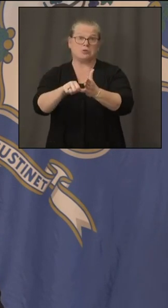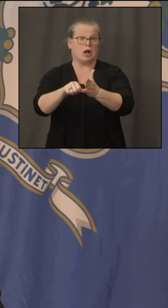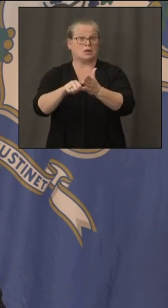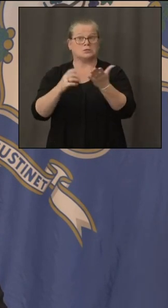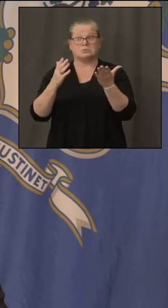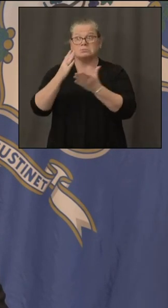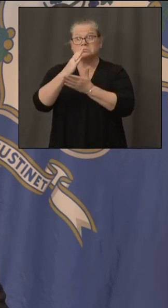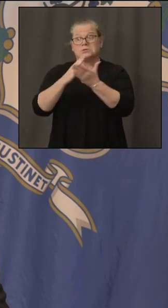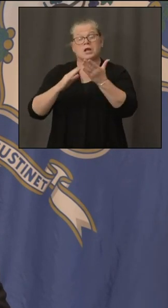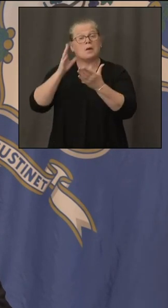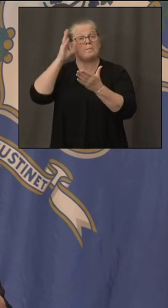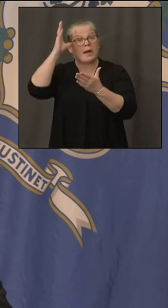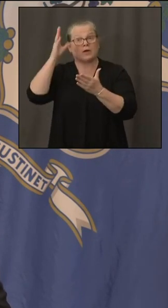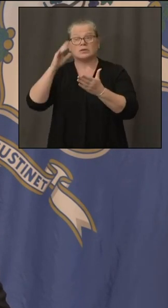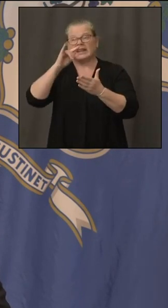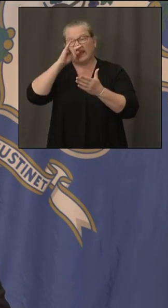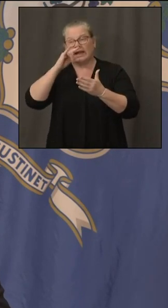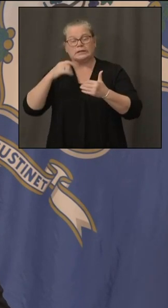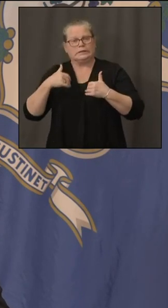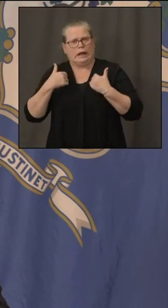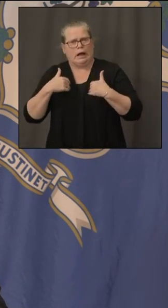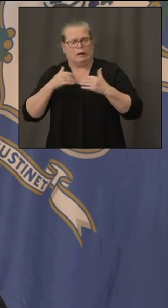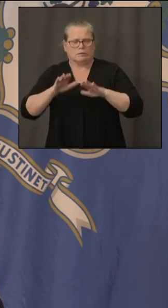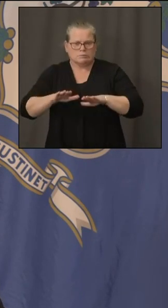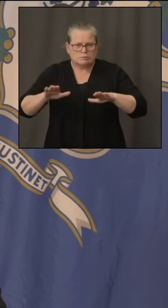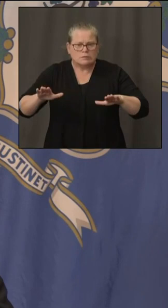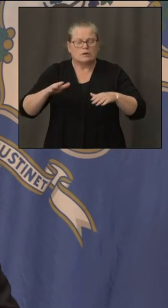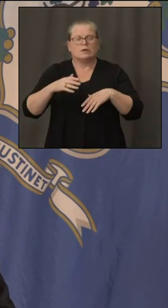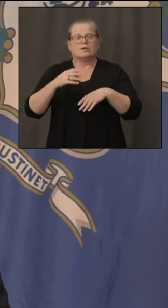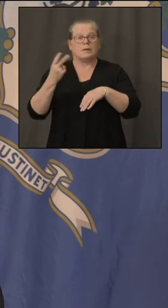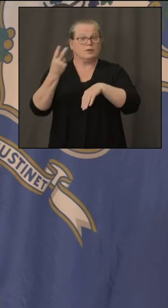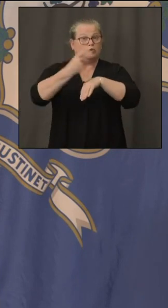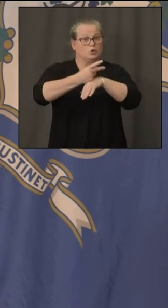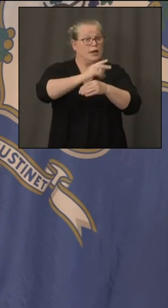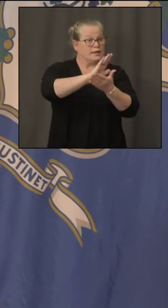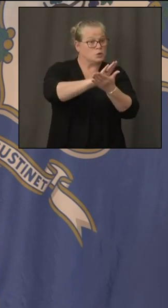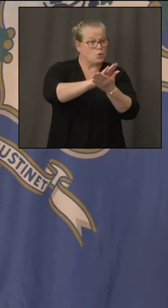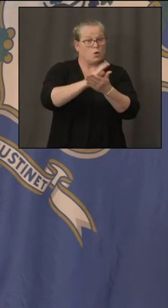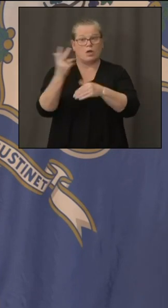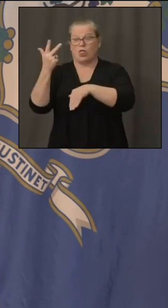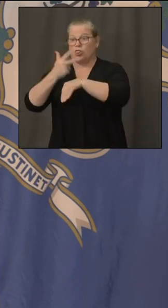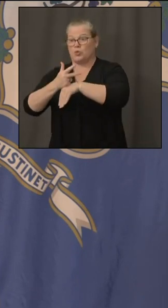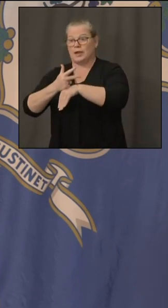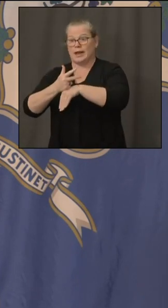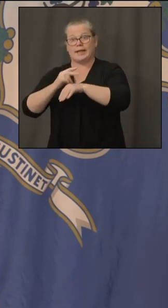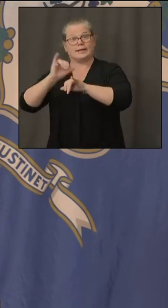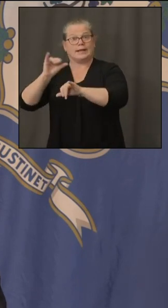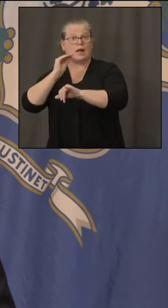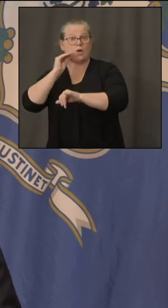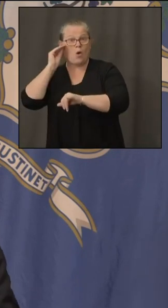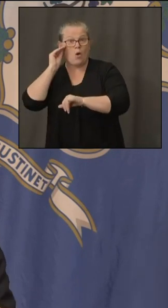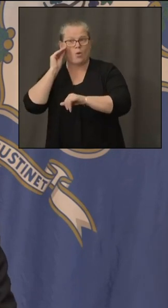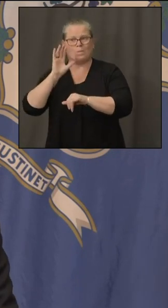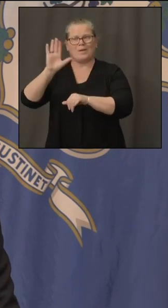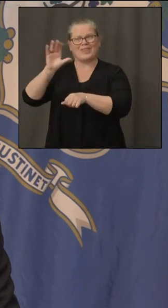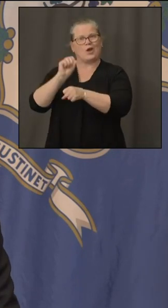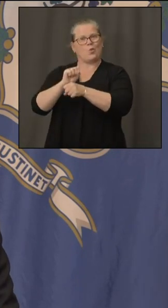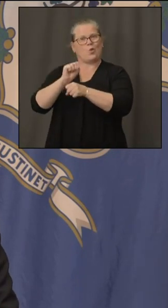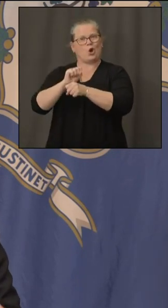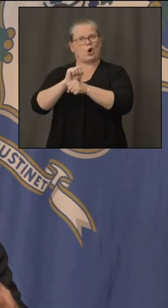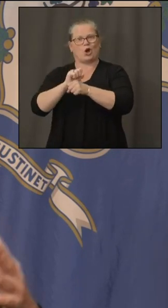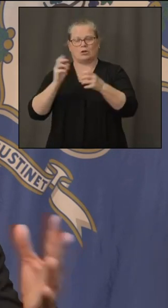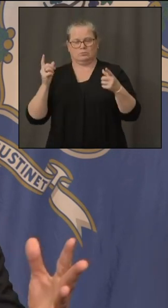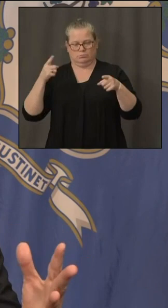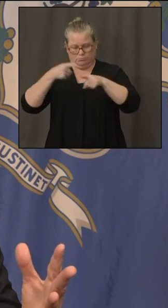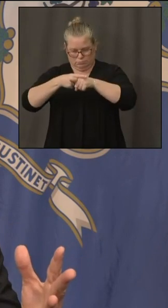kids who maybe they're on a two day on three day off and that doesn't necessarily fit their working lifestyle um and some of those